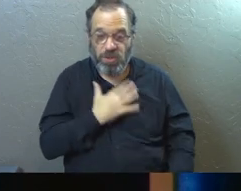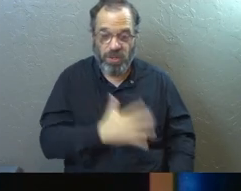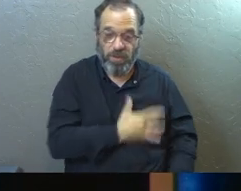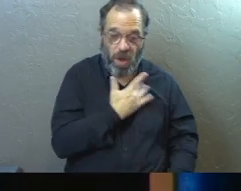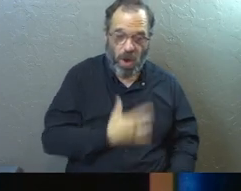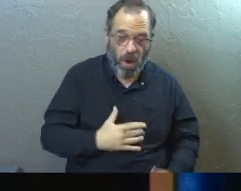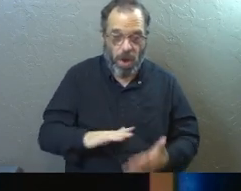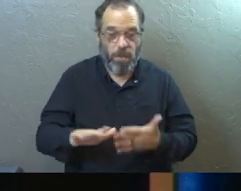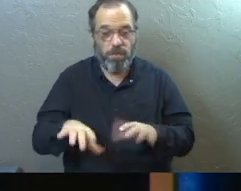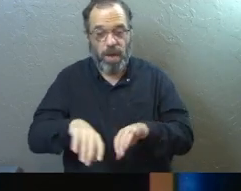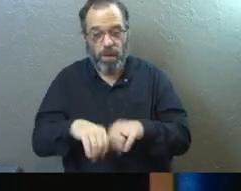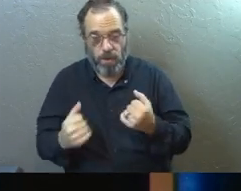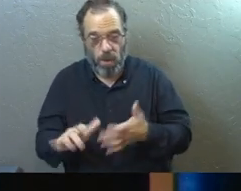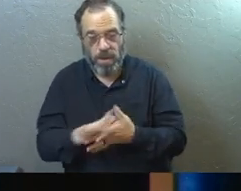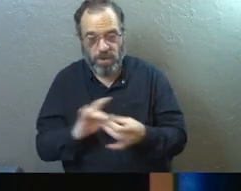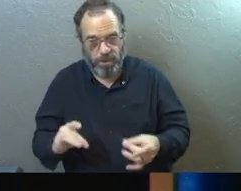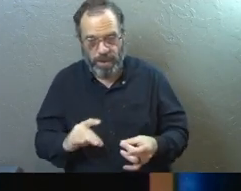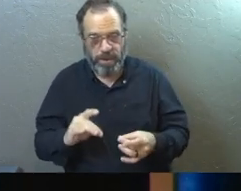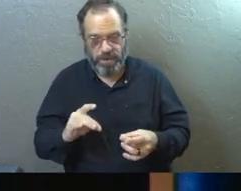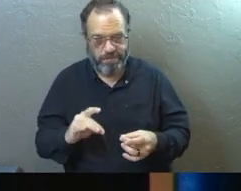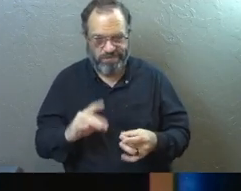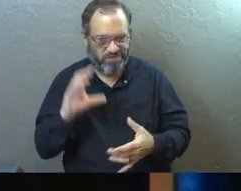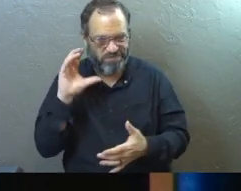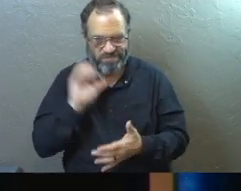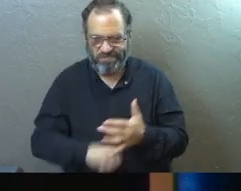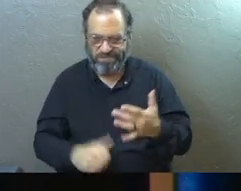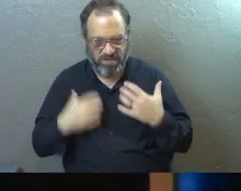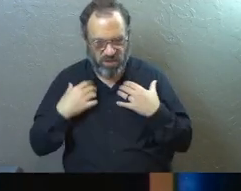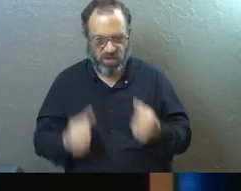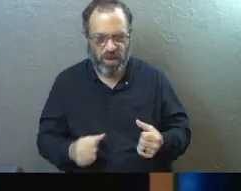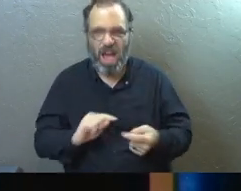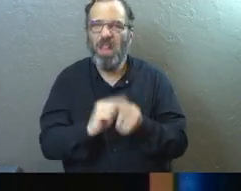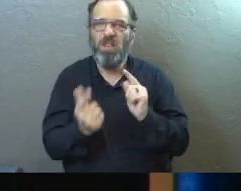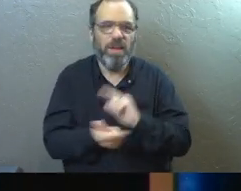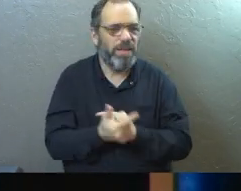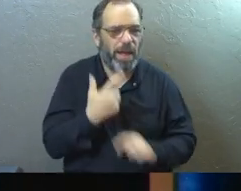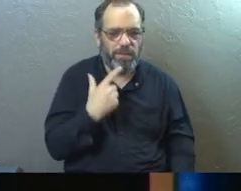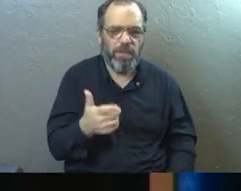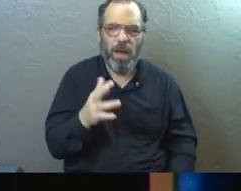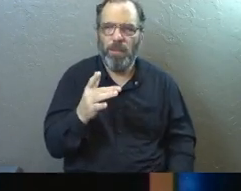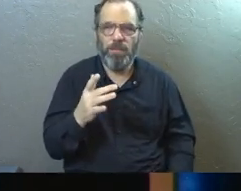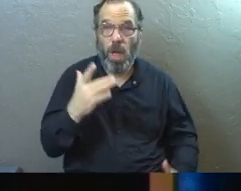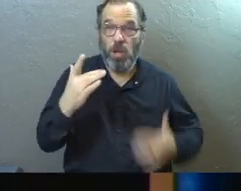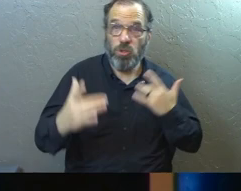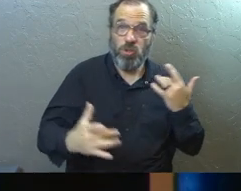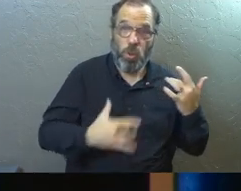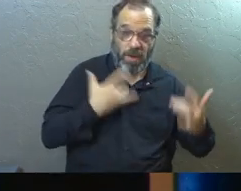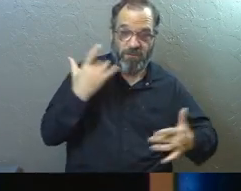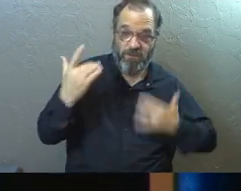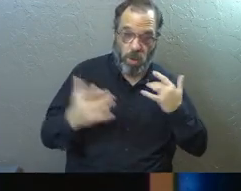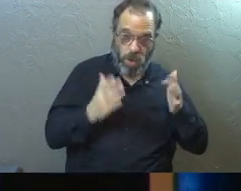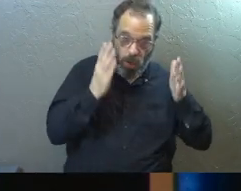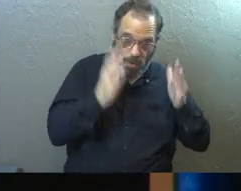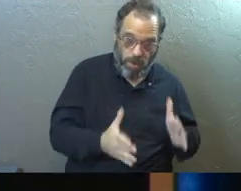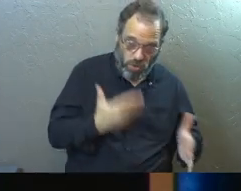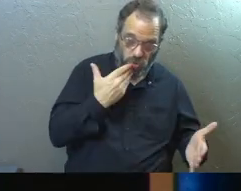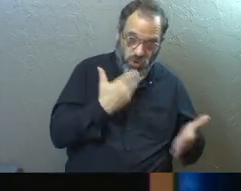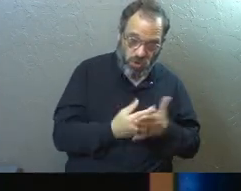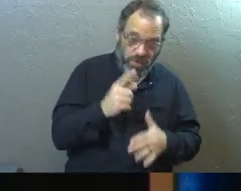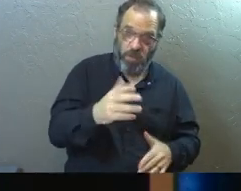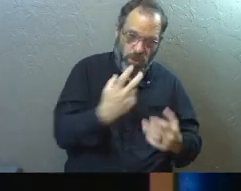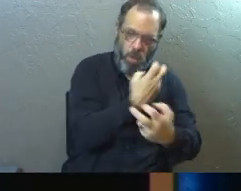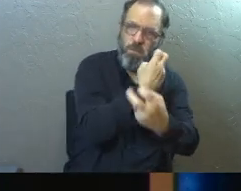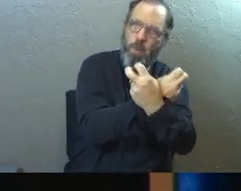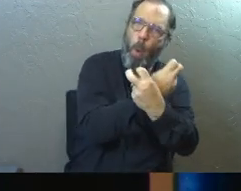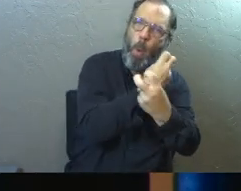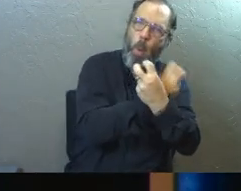but a broken spirit saps a person's strength. Other translations say that being a joyful person that's good for your